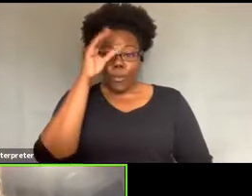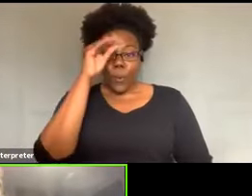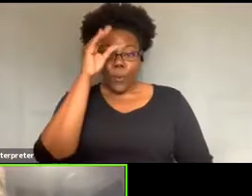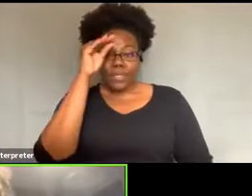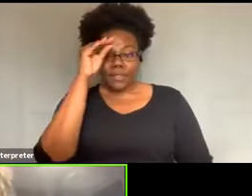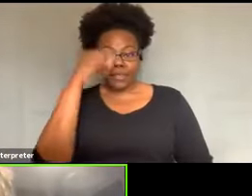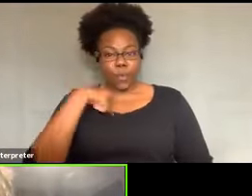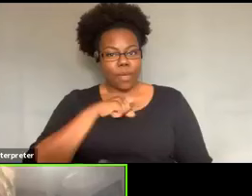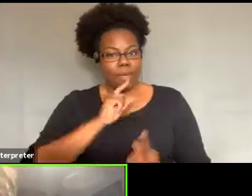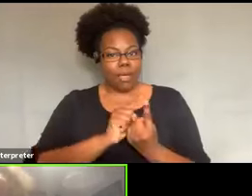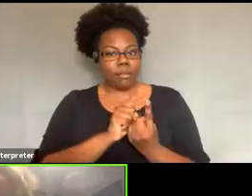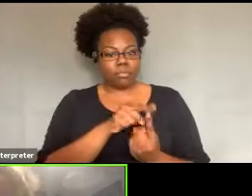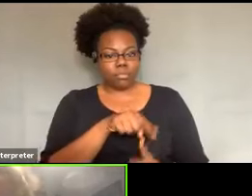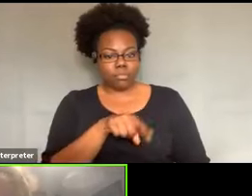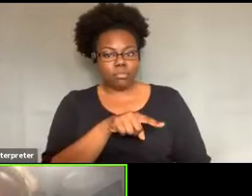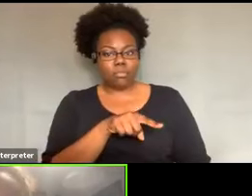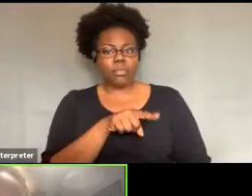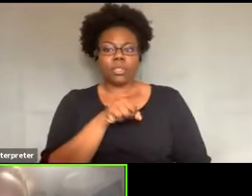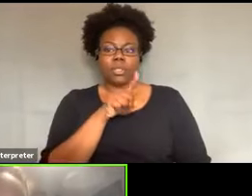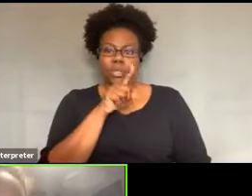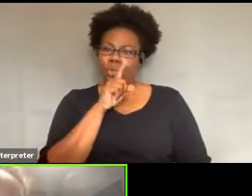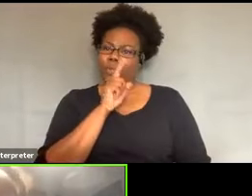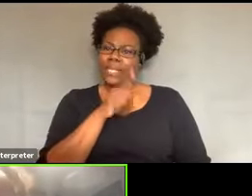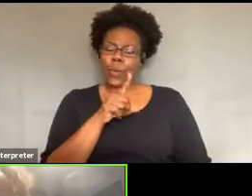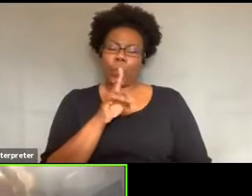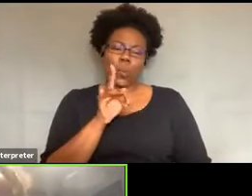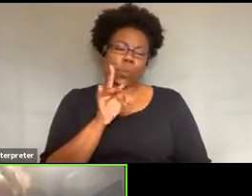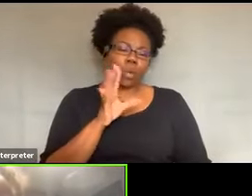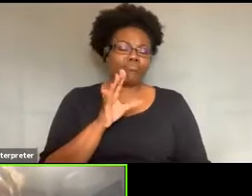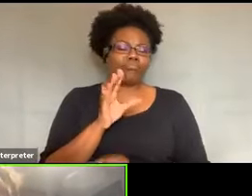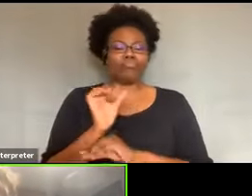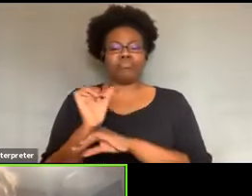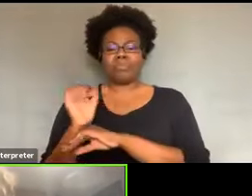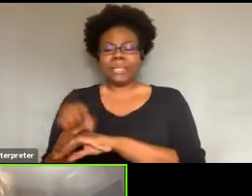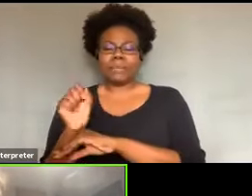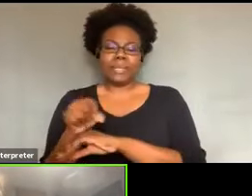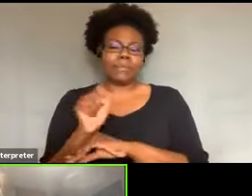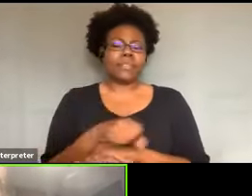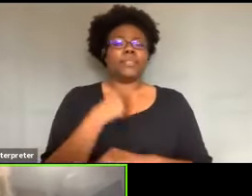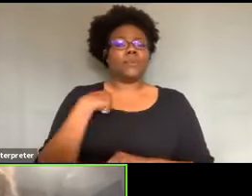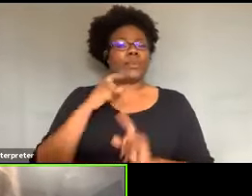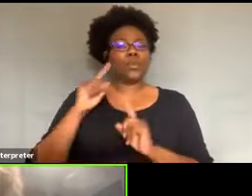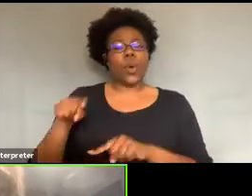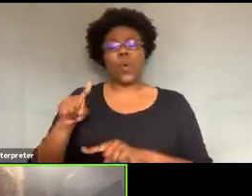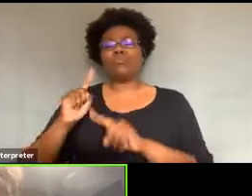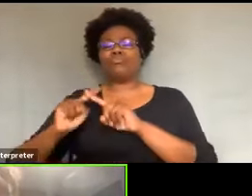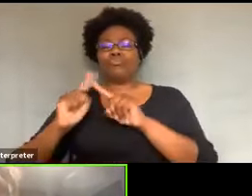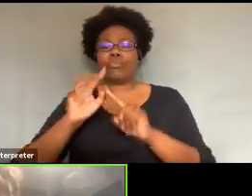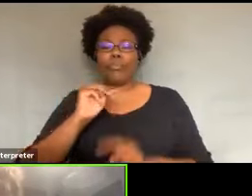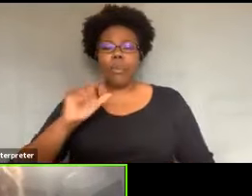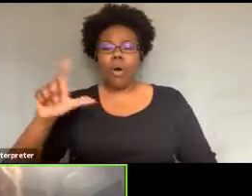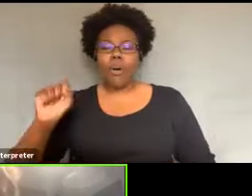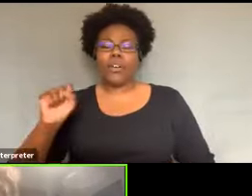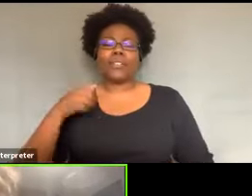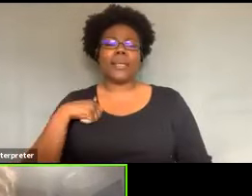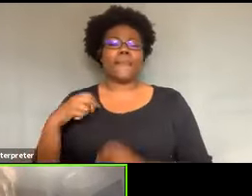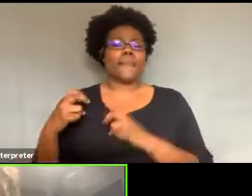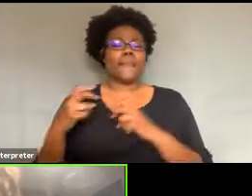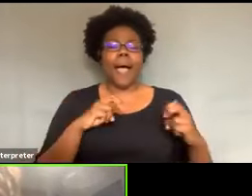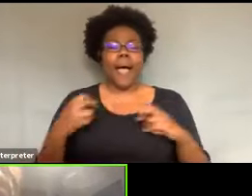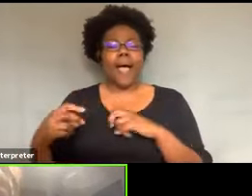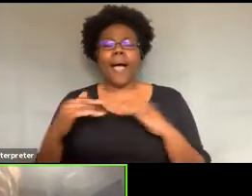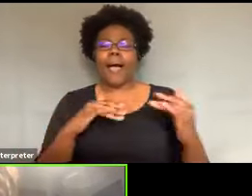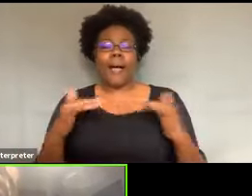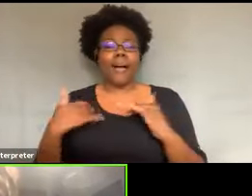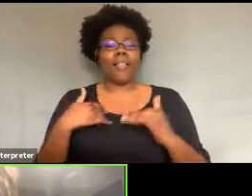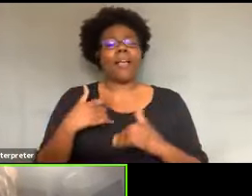met, they were really kicking butt. We were in Elkhon Mall and battling and people would always, you know, make these $20 here, donations